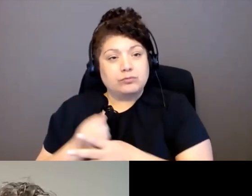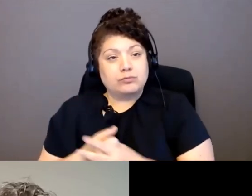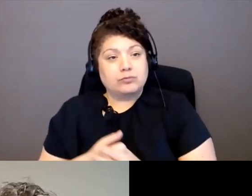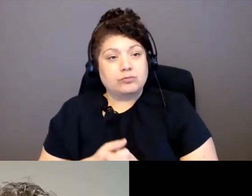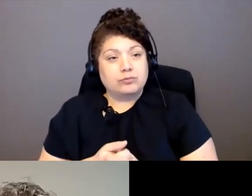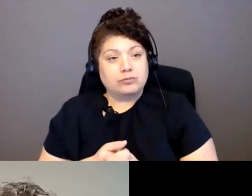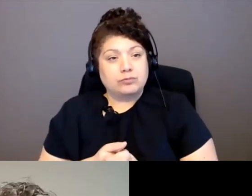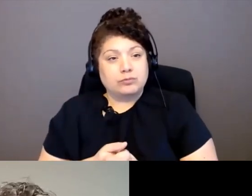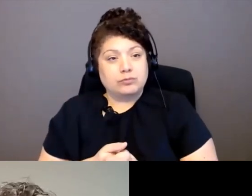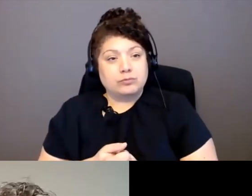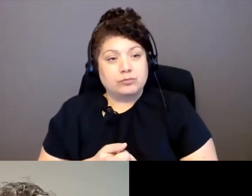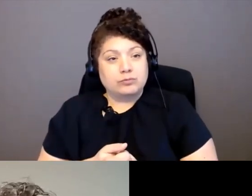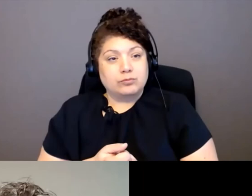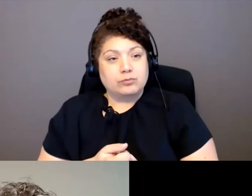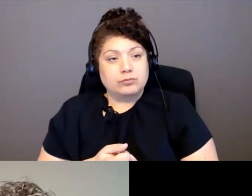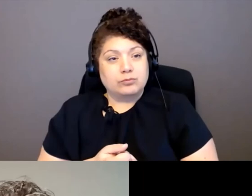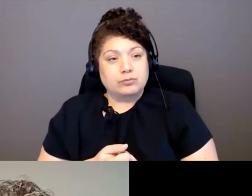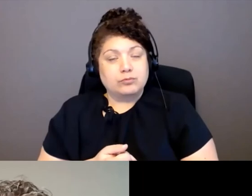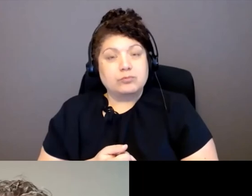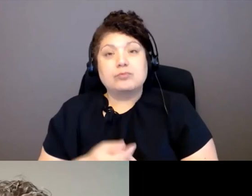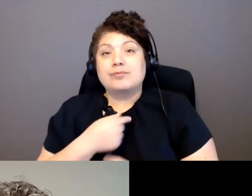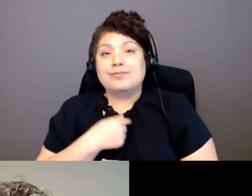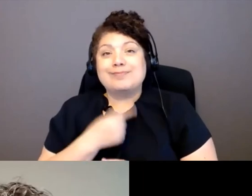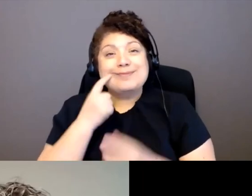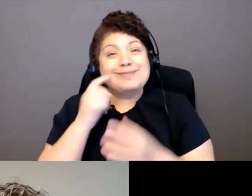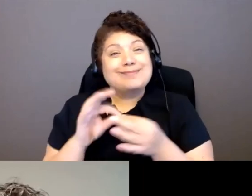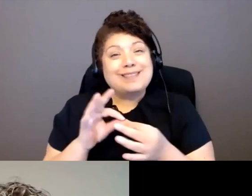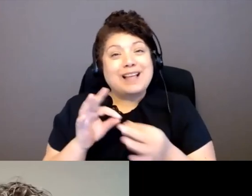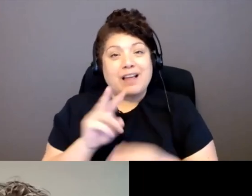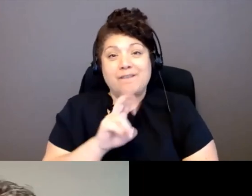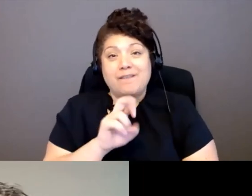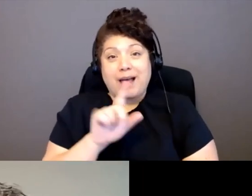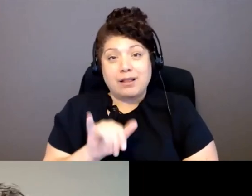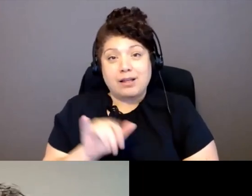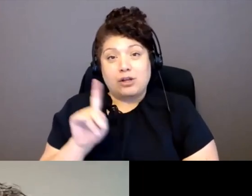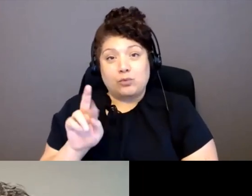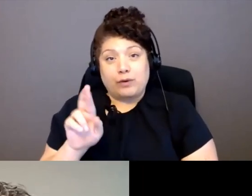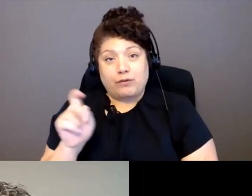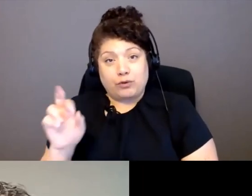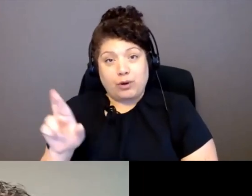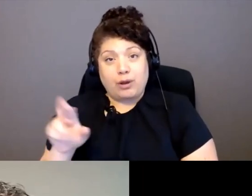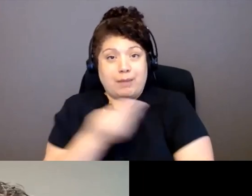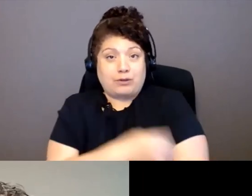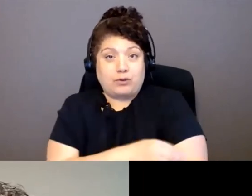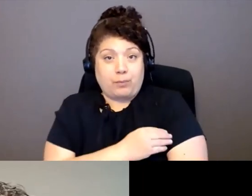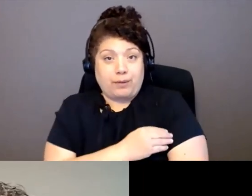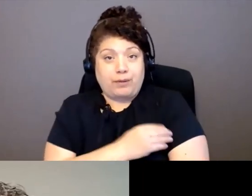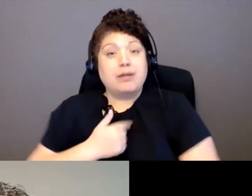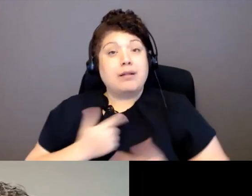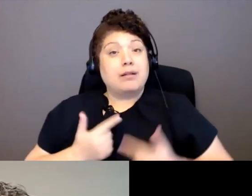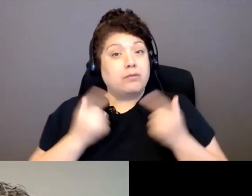I am from Valley River, Manitoba and I also live in Winnipeg.